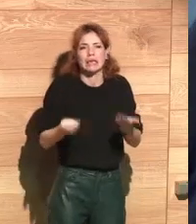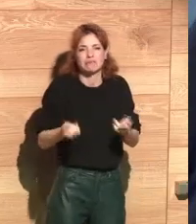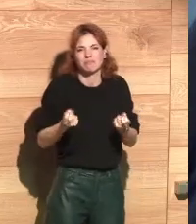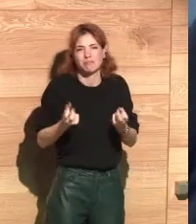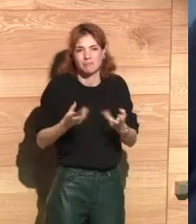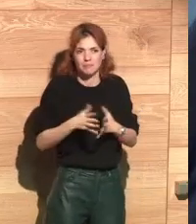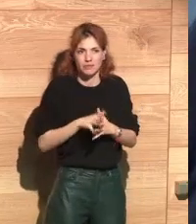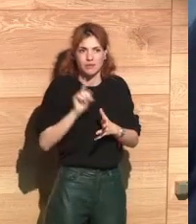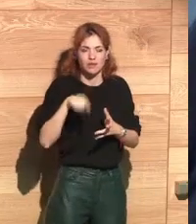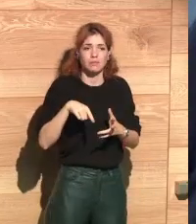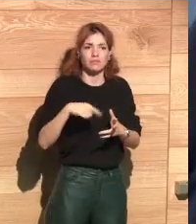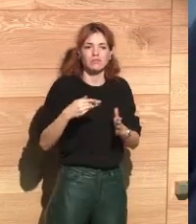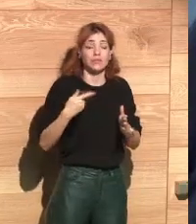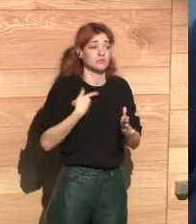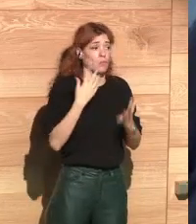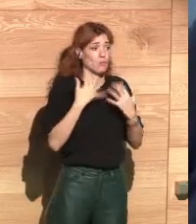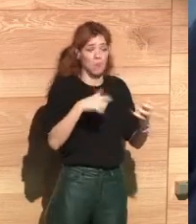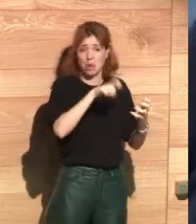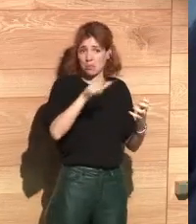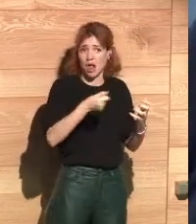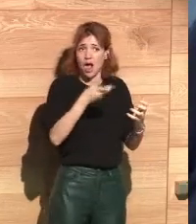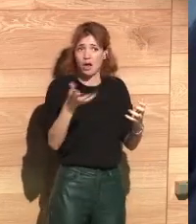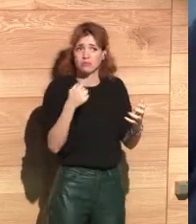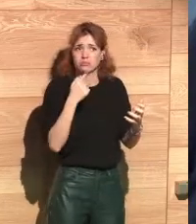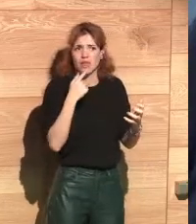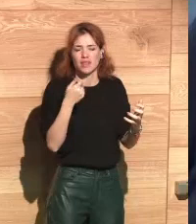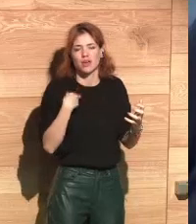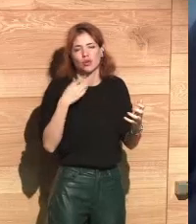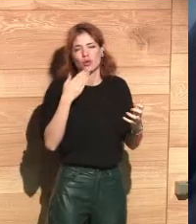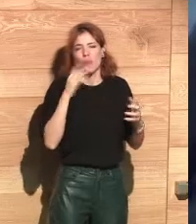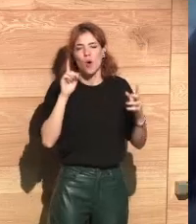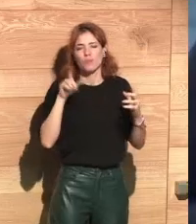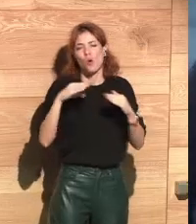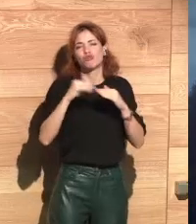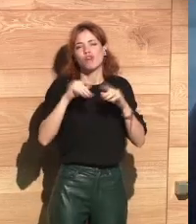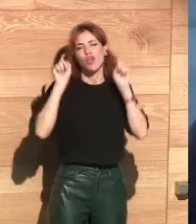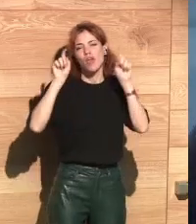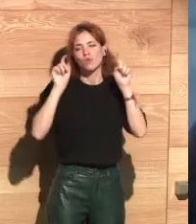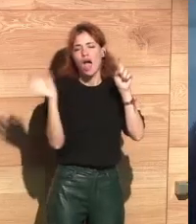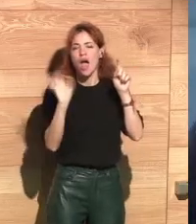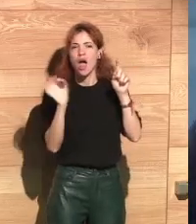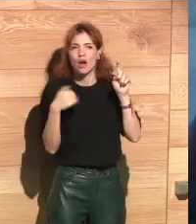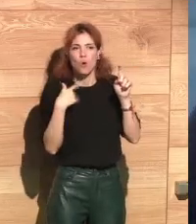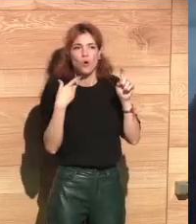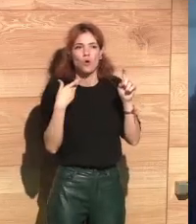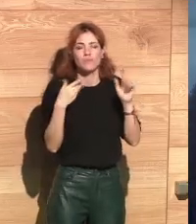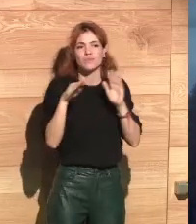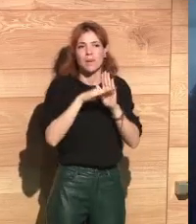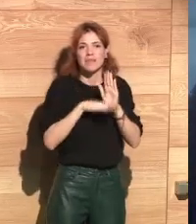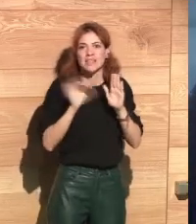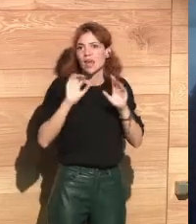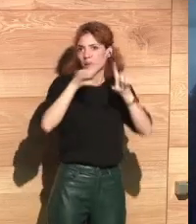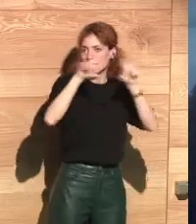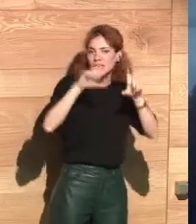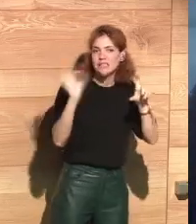transparency and privacy. There are many questions from people regarding the education that should be